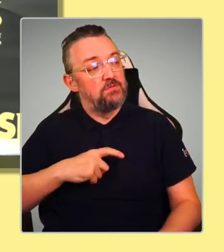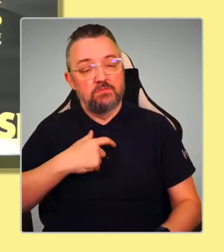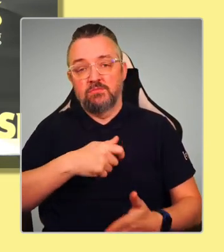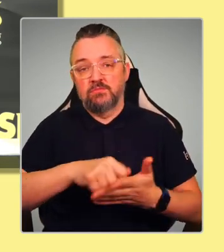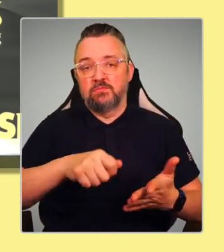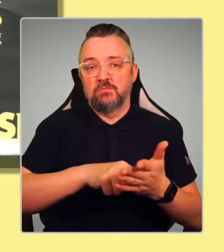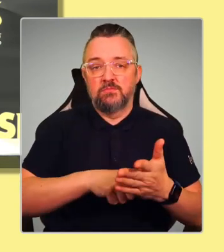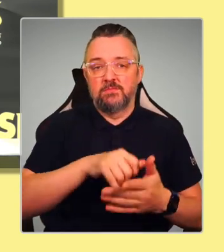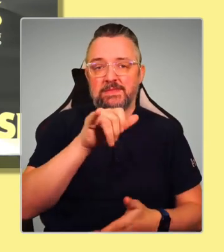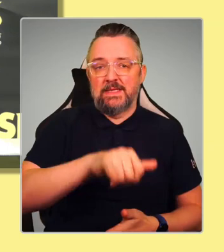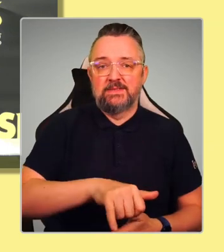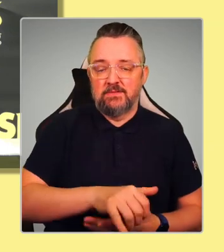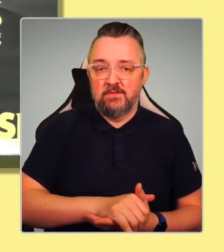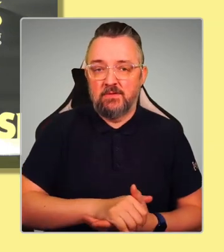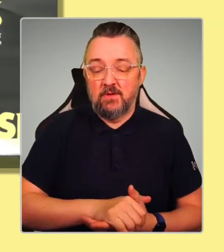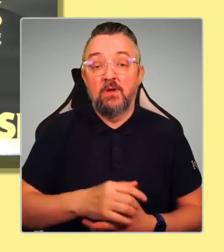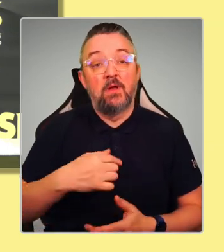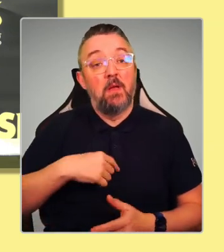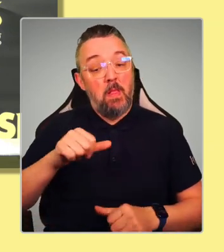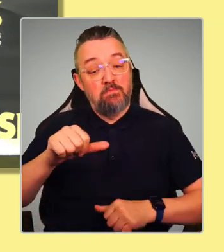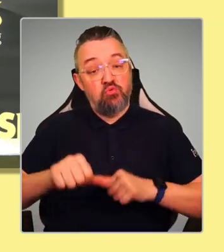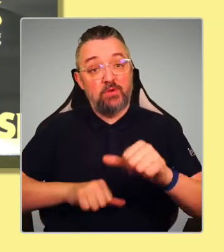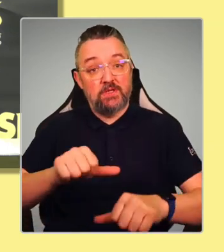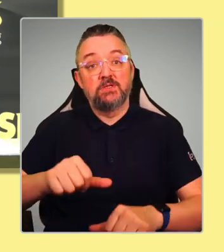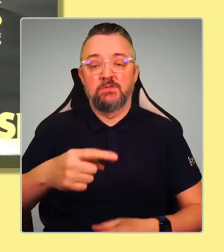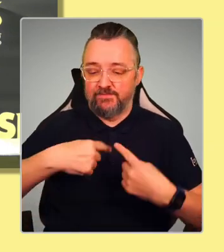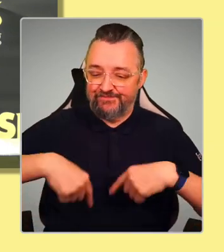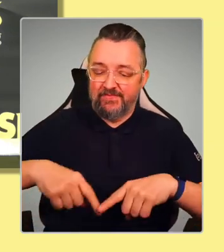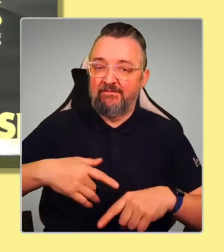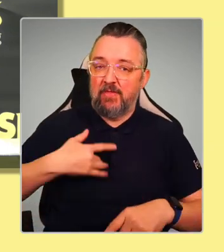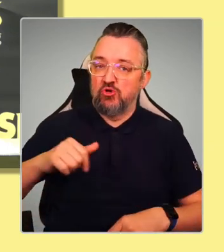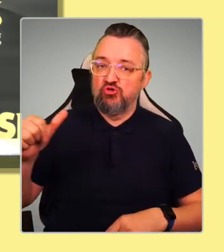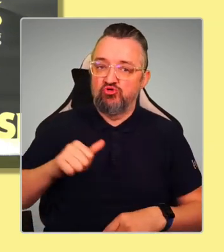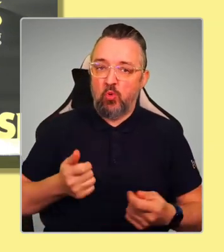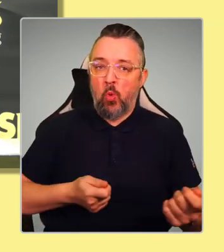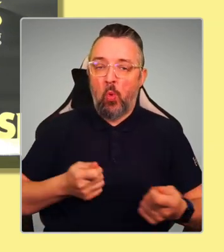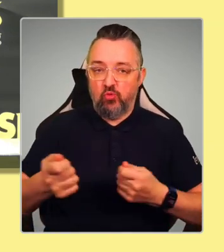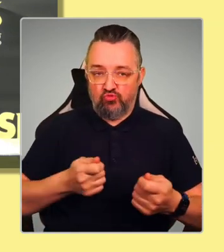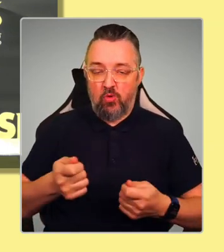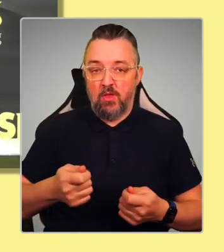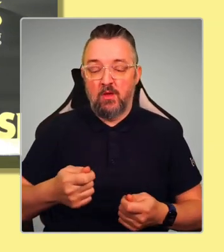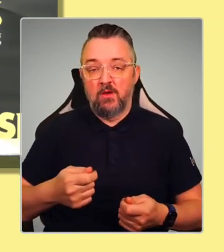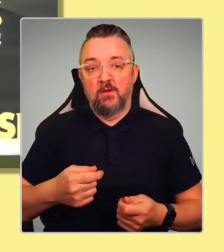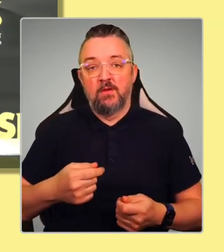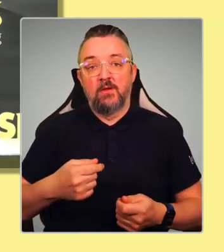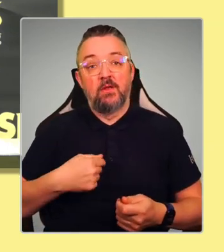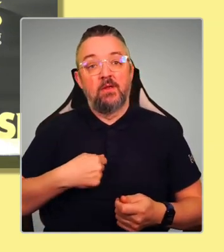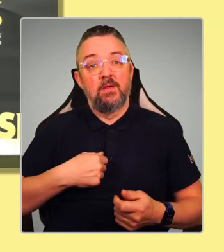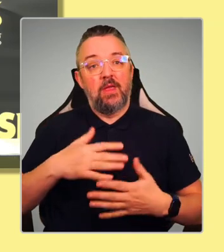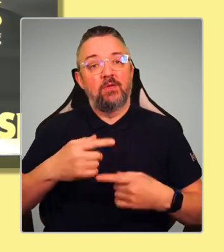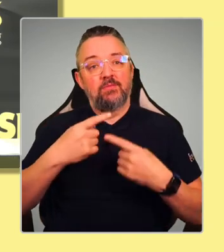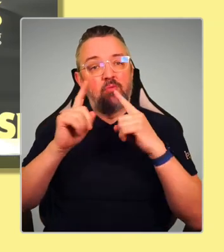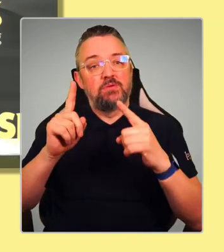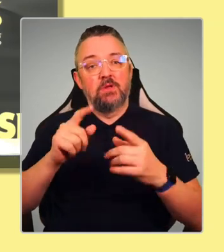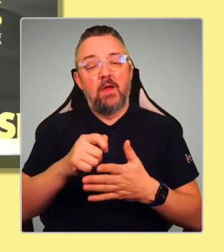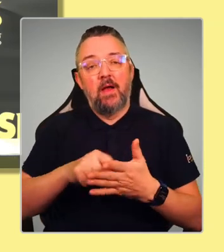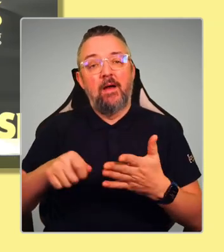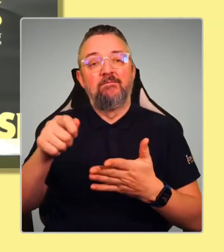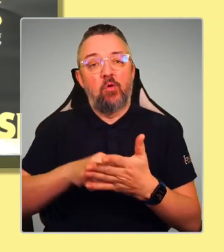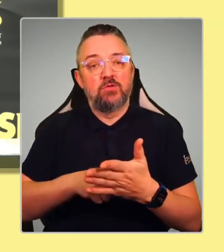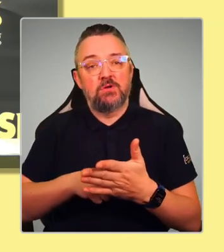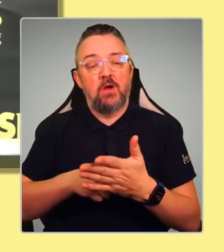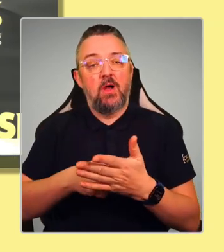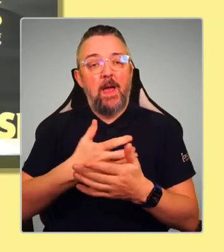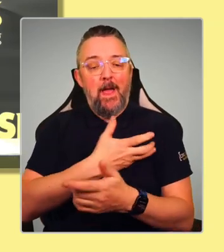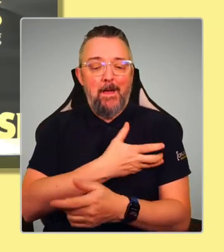we should take control of the process. Obviously, I've set out what I believe that should be. And I'm calling it the voter empowerment mechanism. And it's just using